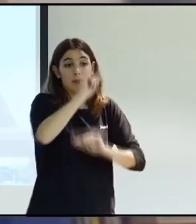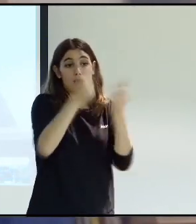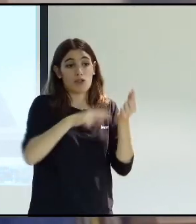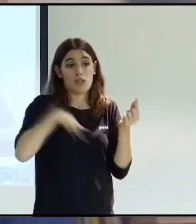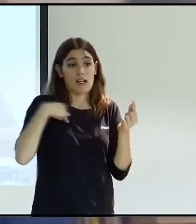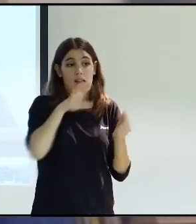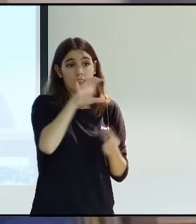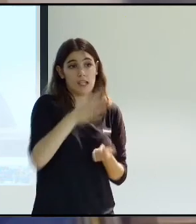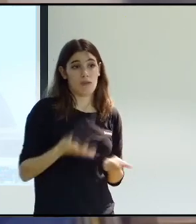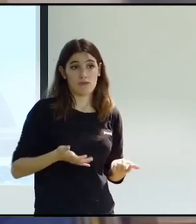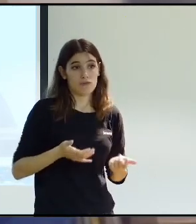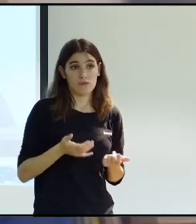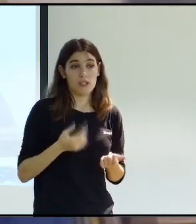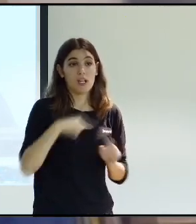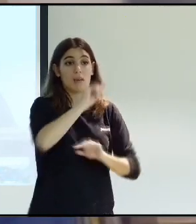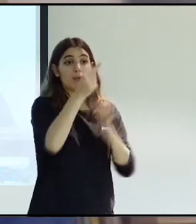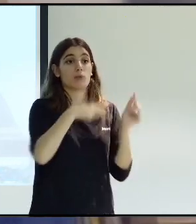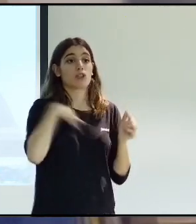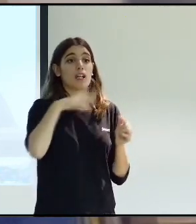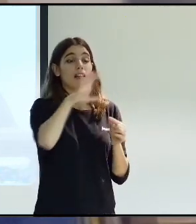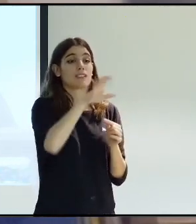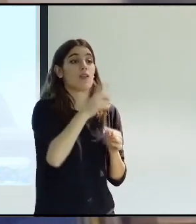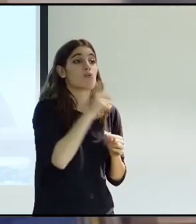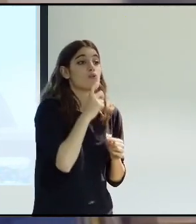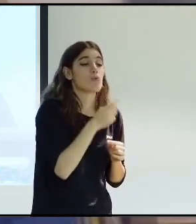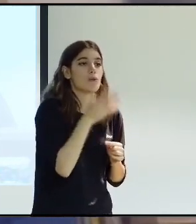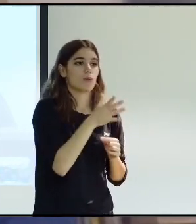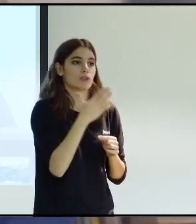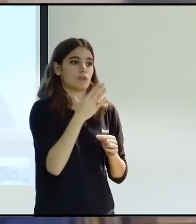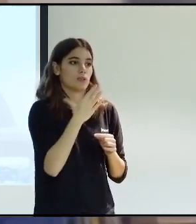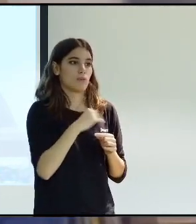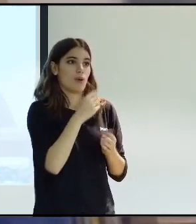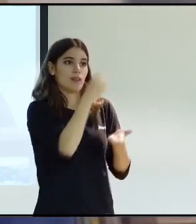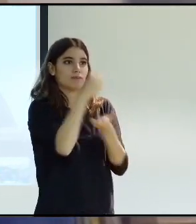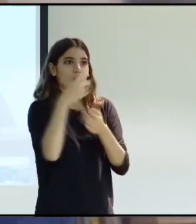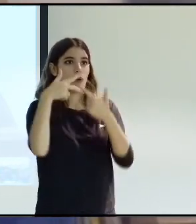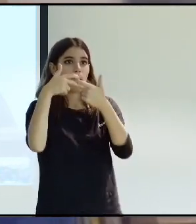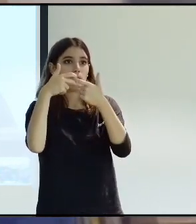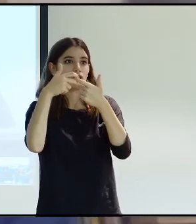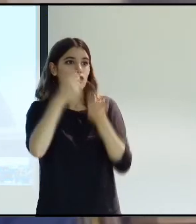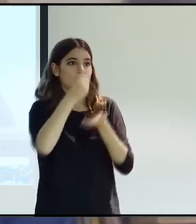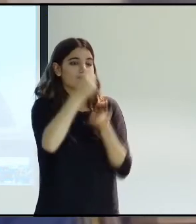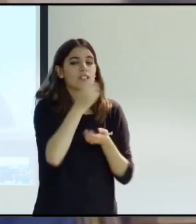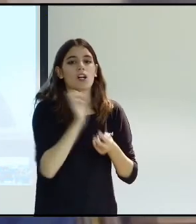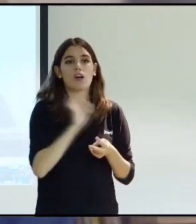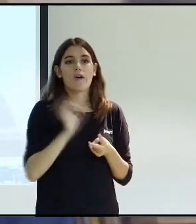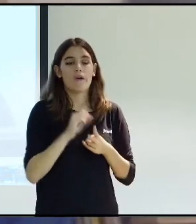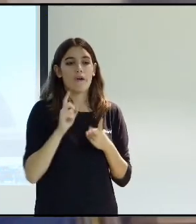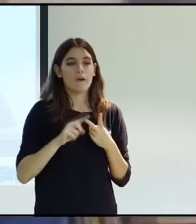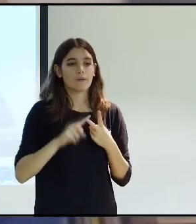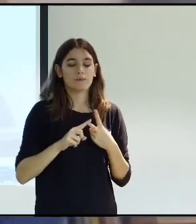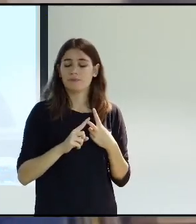from the general state budget. How do we go there? Well, there can be taxes,